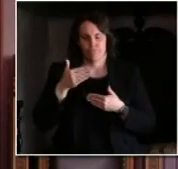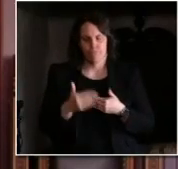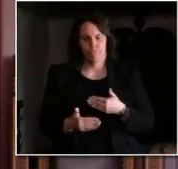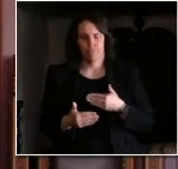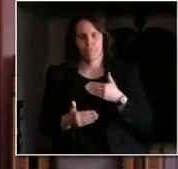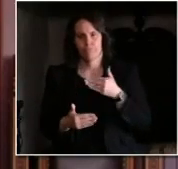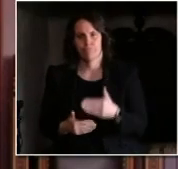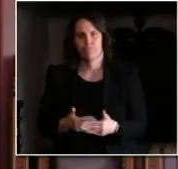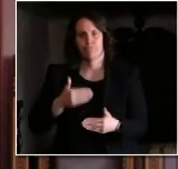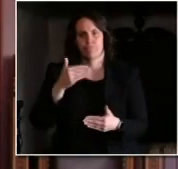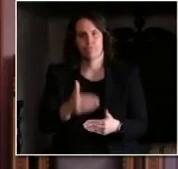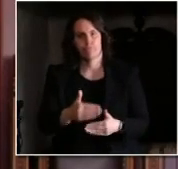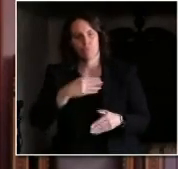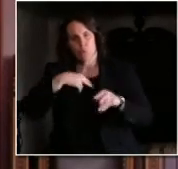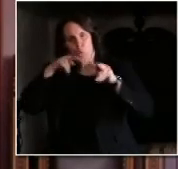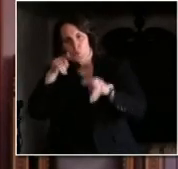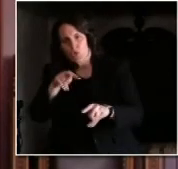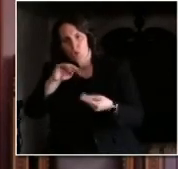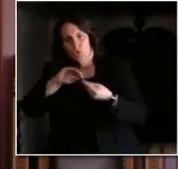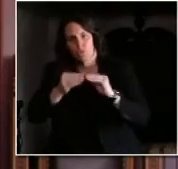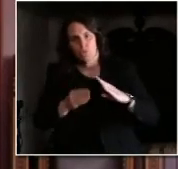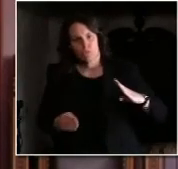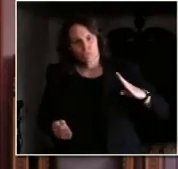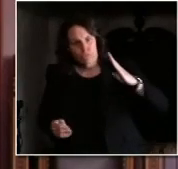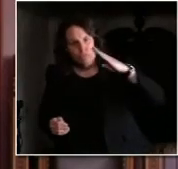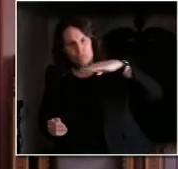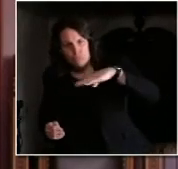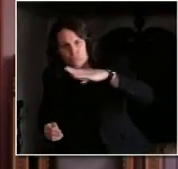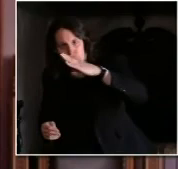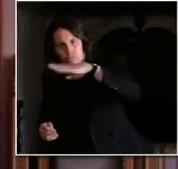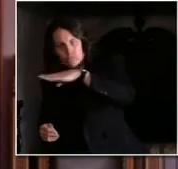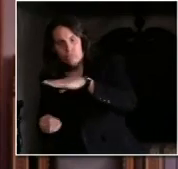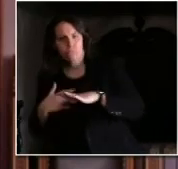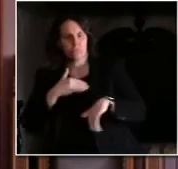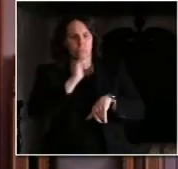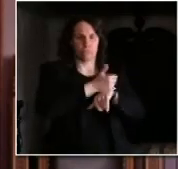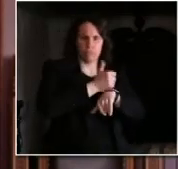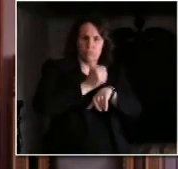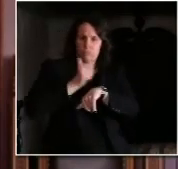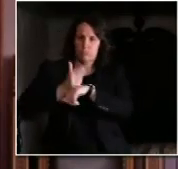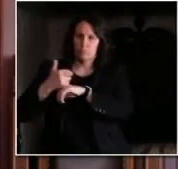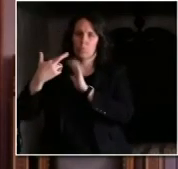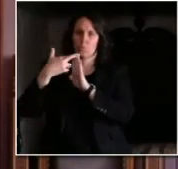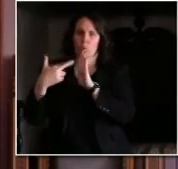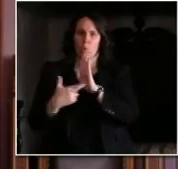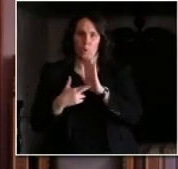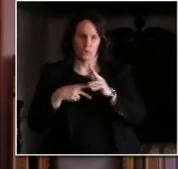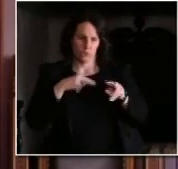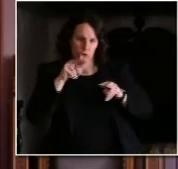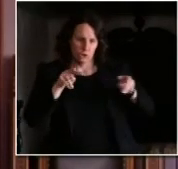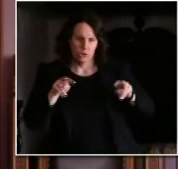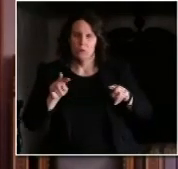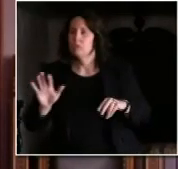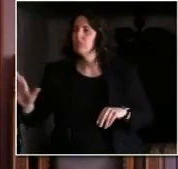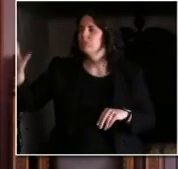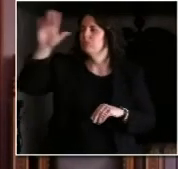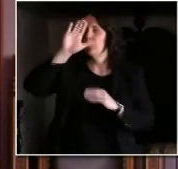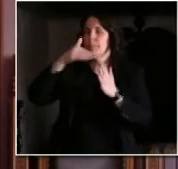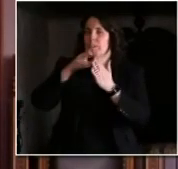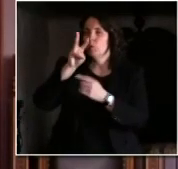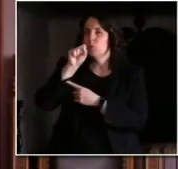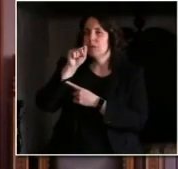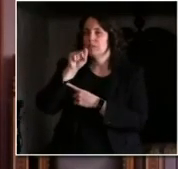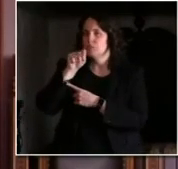set in place that these several governors agreed on and that will give time also for businesses to